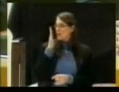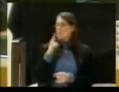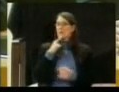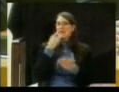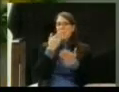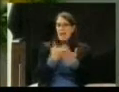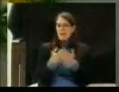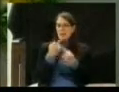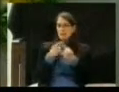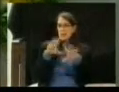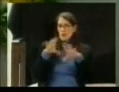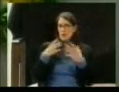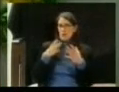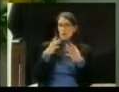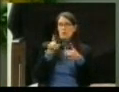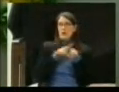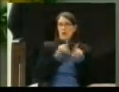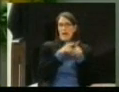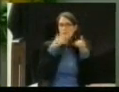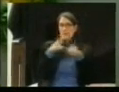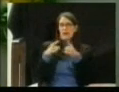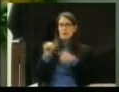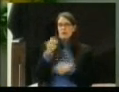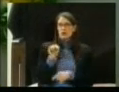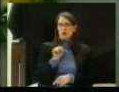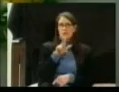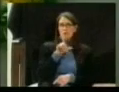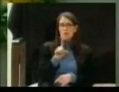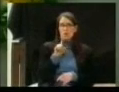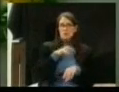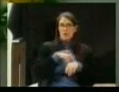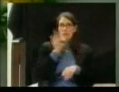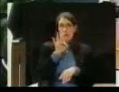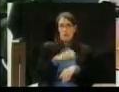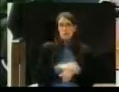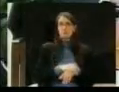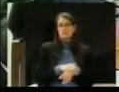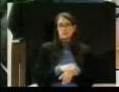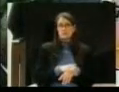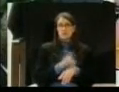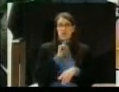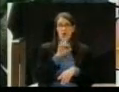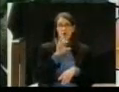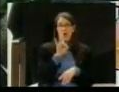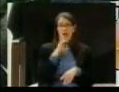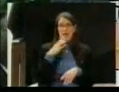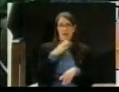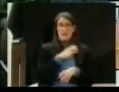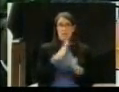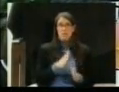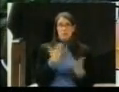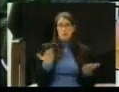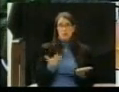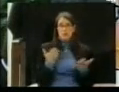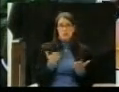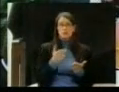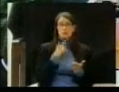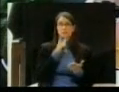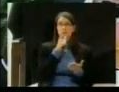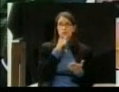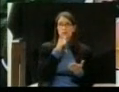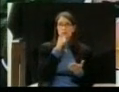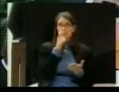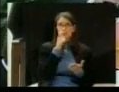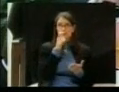That's right. There are eight commissioners here who that statement would not govern, basically. Have you heard from any of